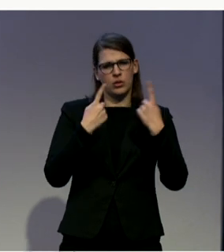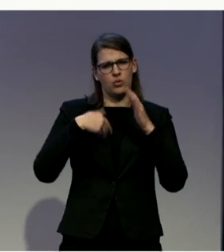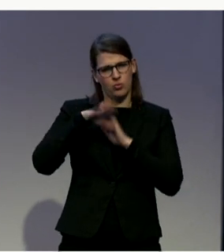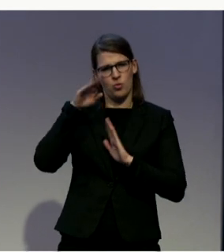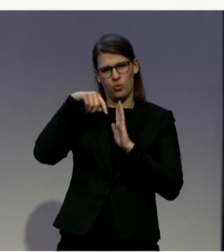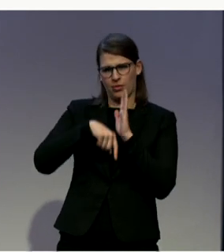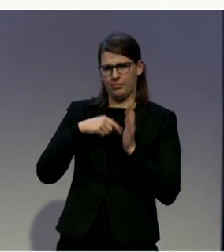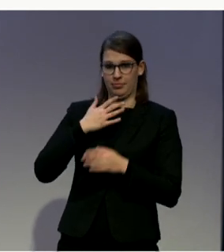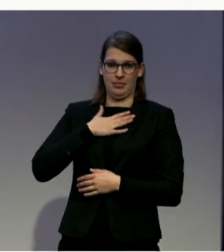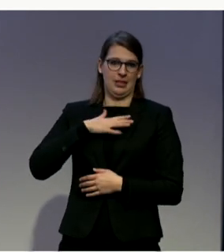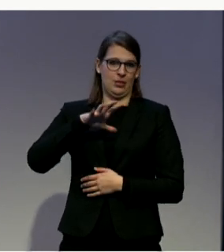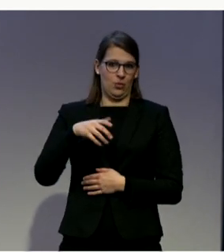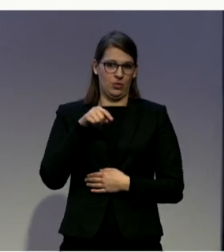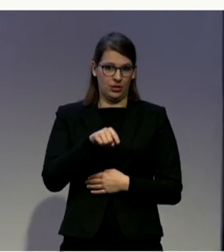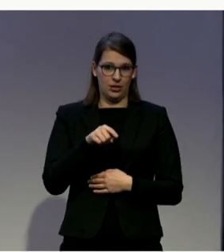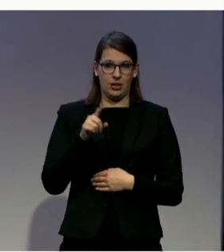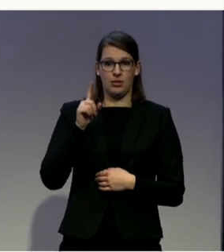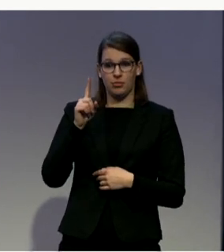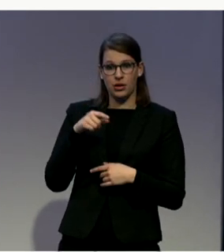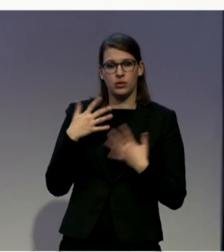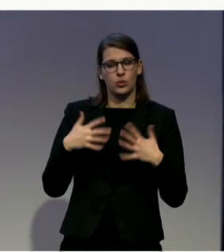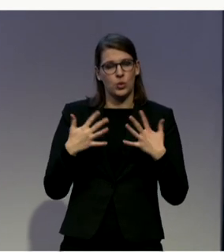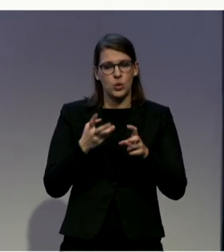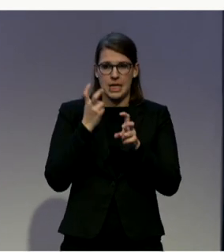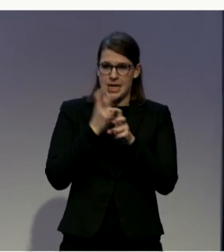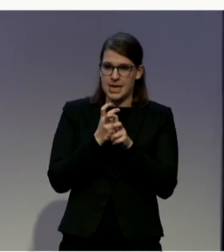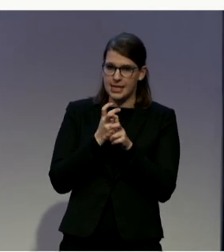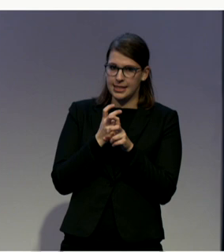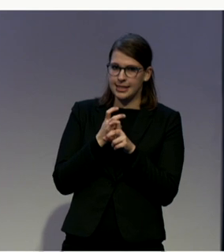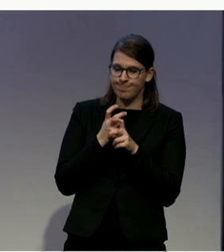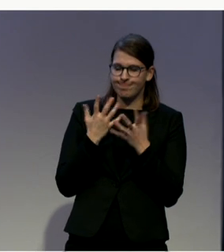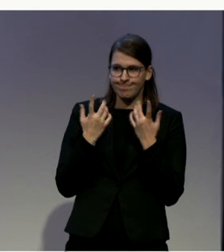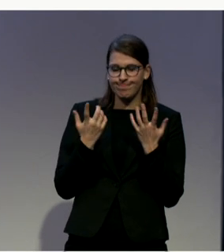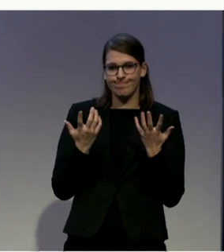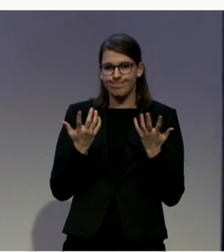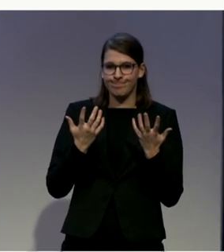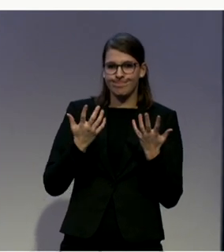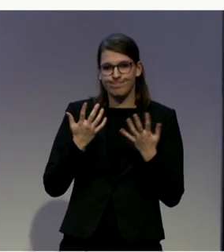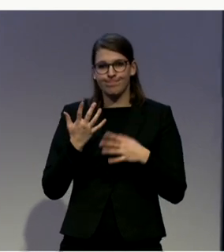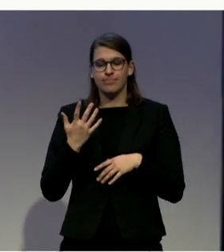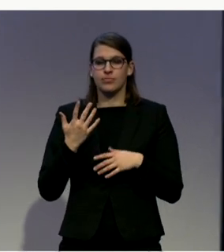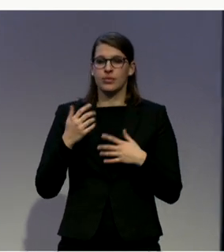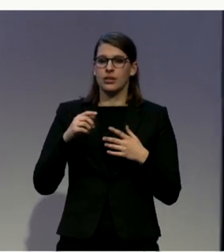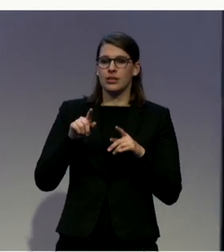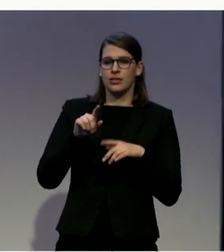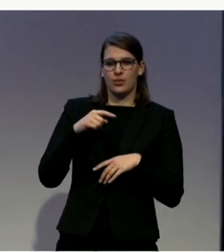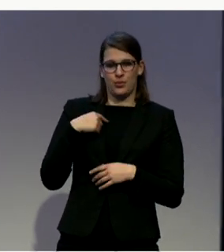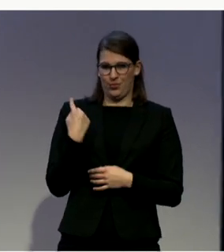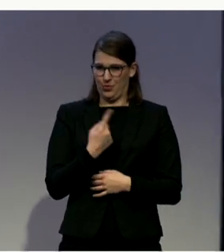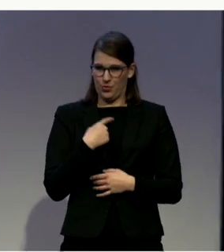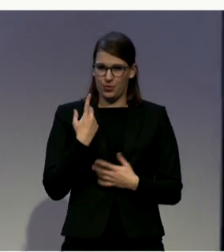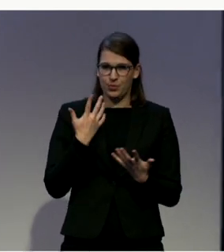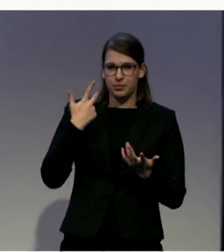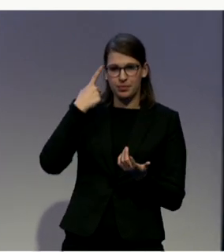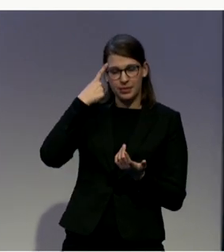are in a very difficult situation. We believe that our efforts will